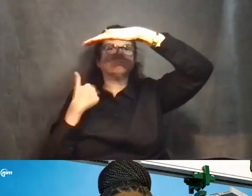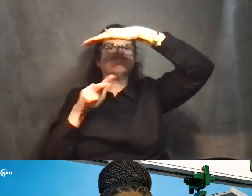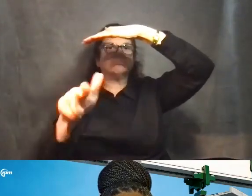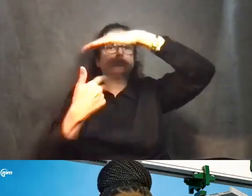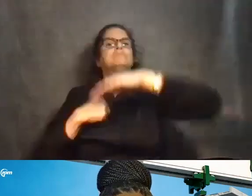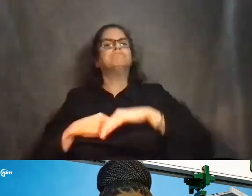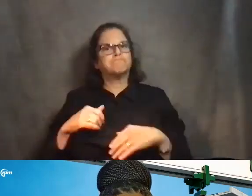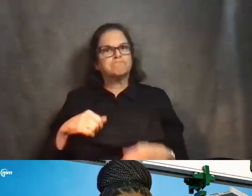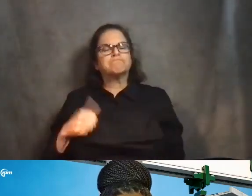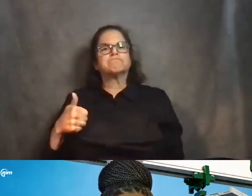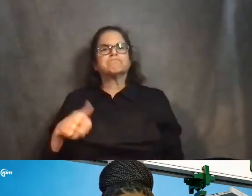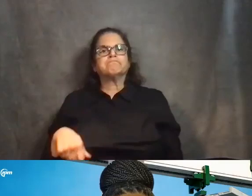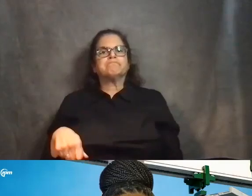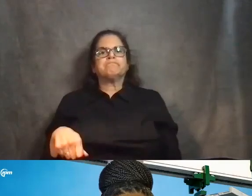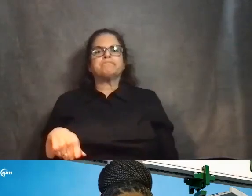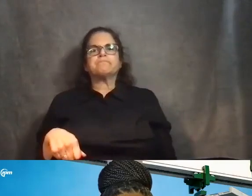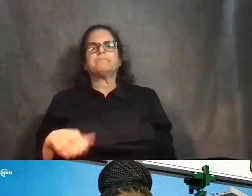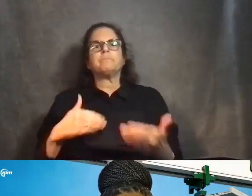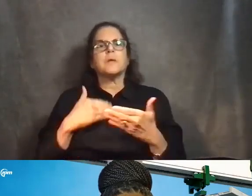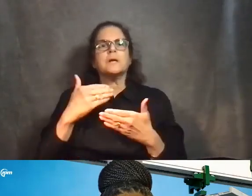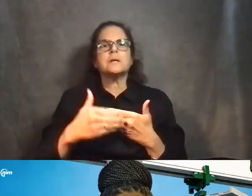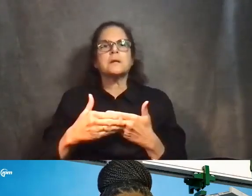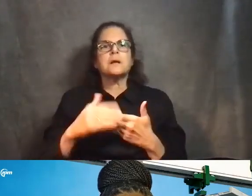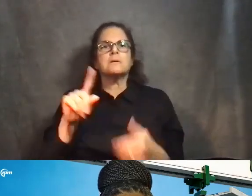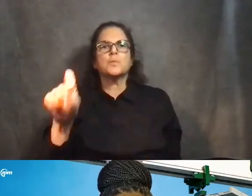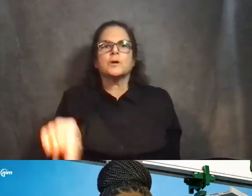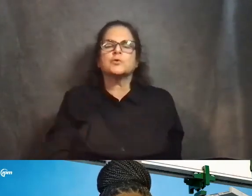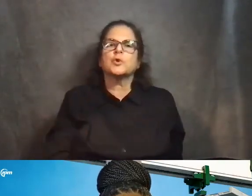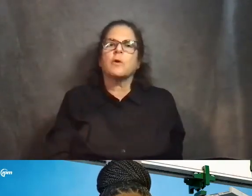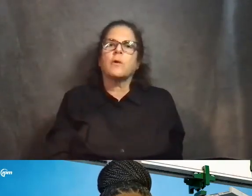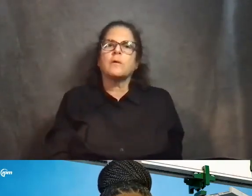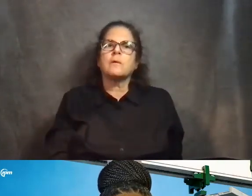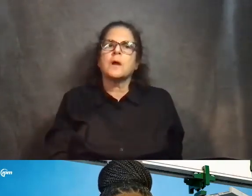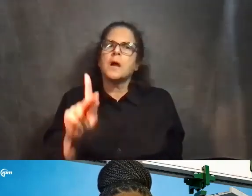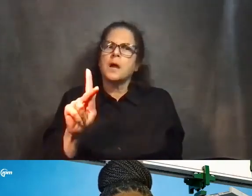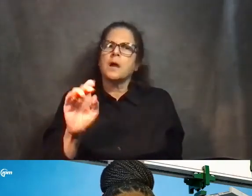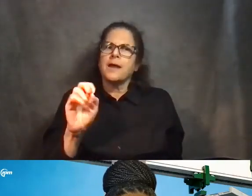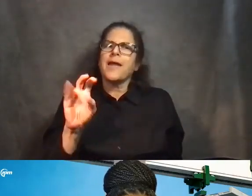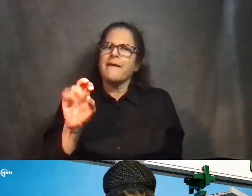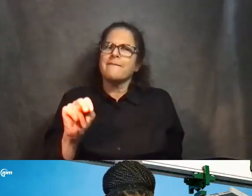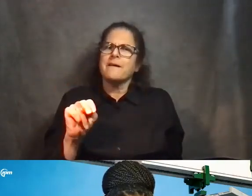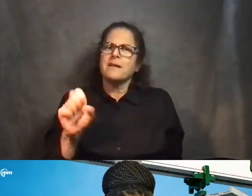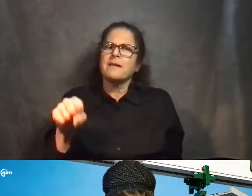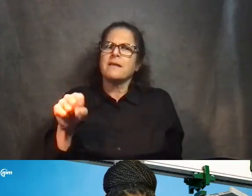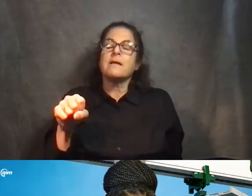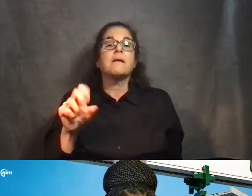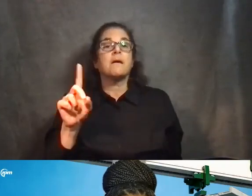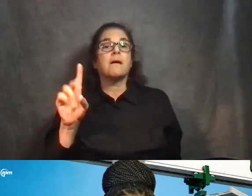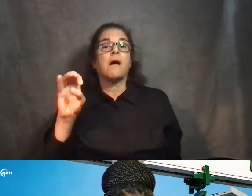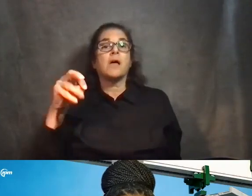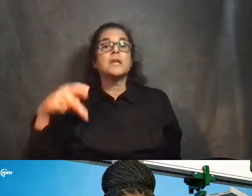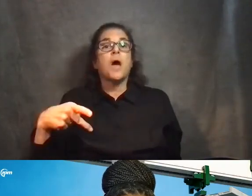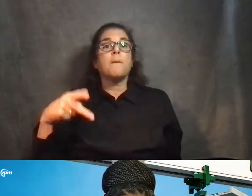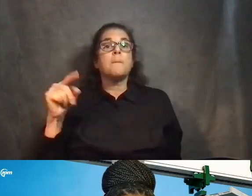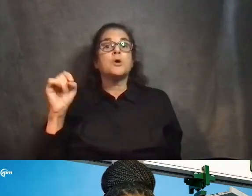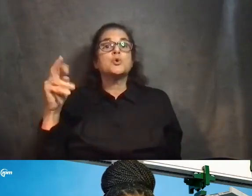The next question will be for Kevin. Where do all the dump trucks take all